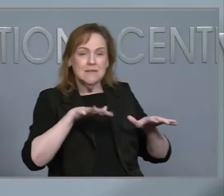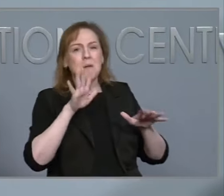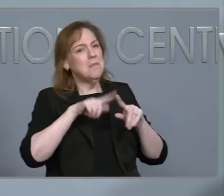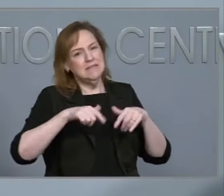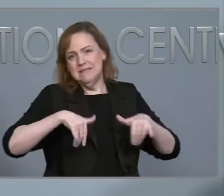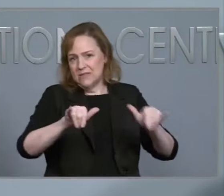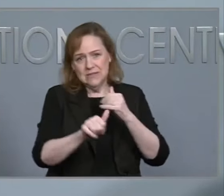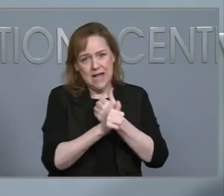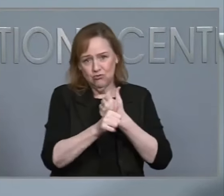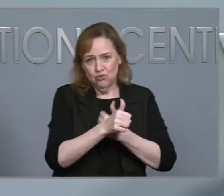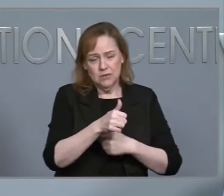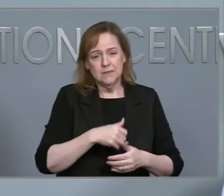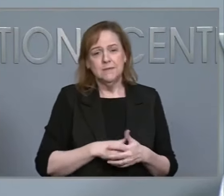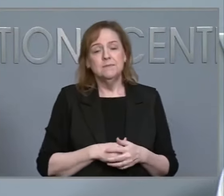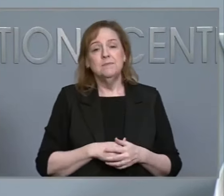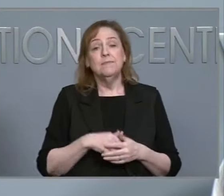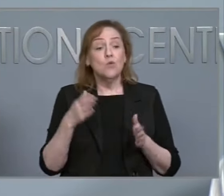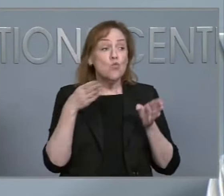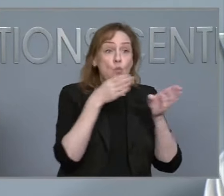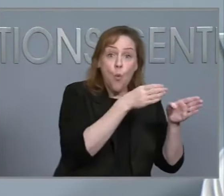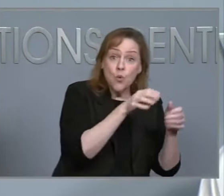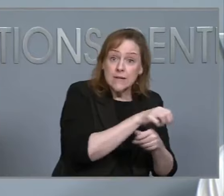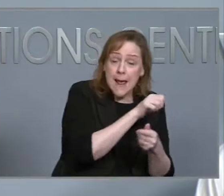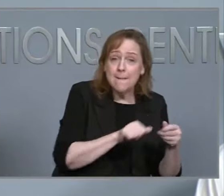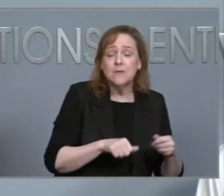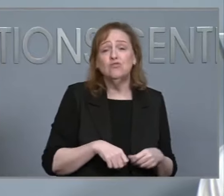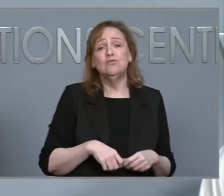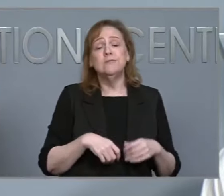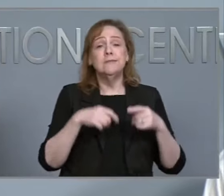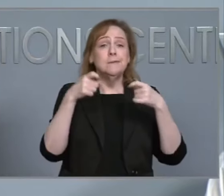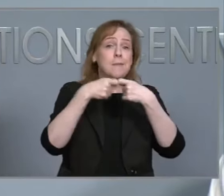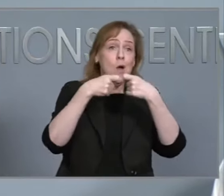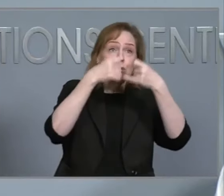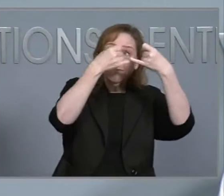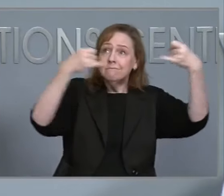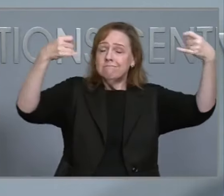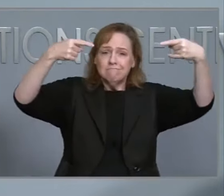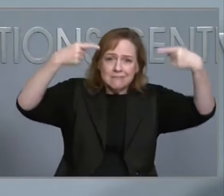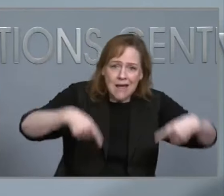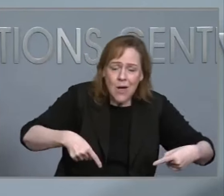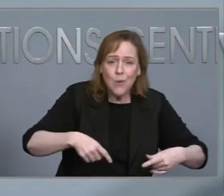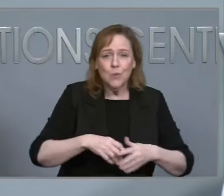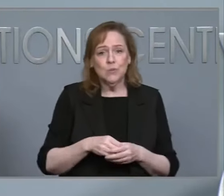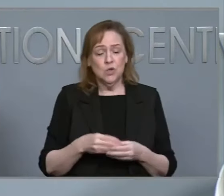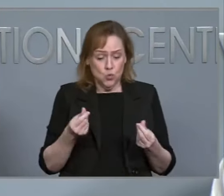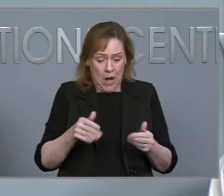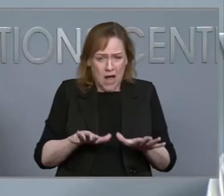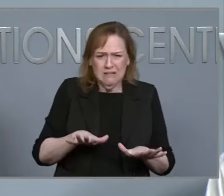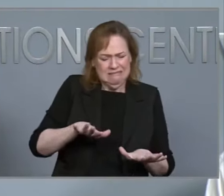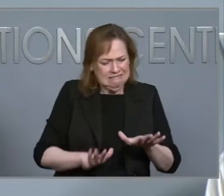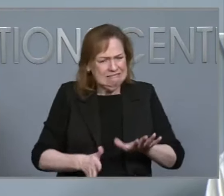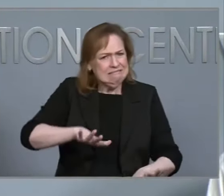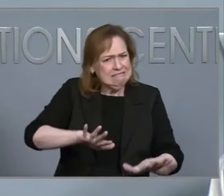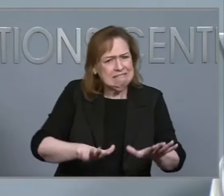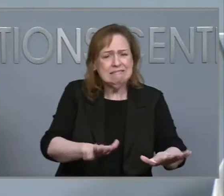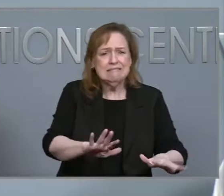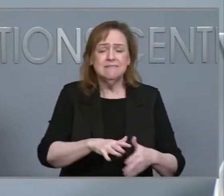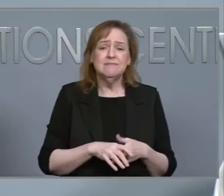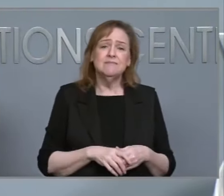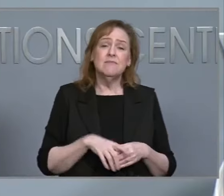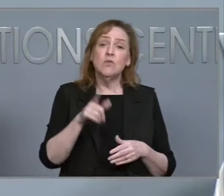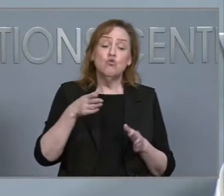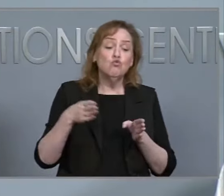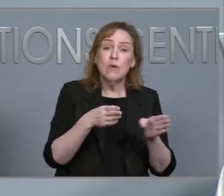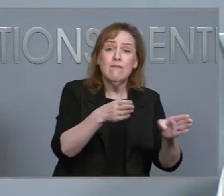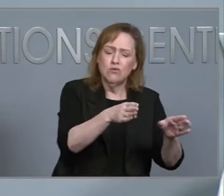damaged. There are downed power lines and unstable ground. There are still many rain-swollen rivers across the mountains, and it may